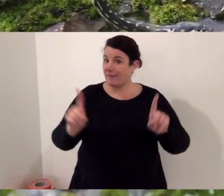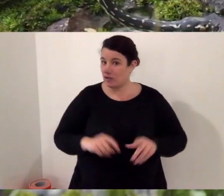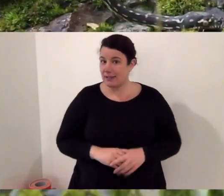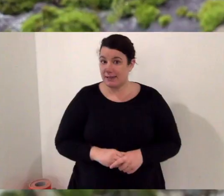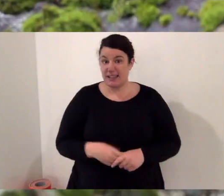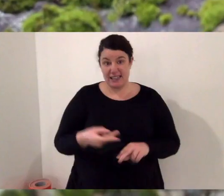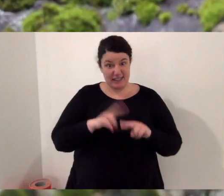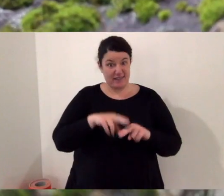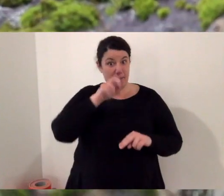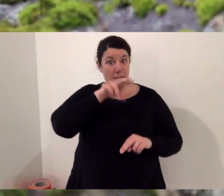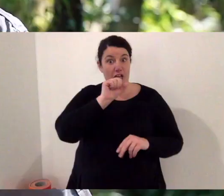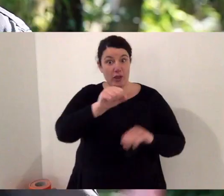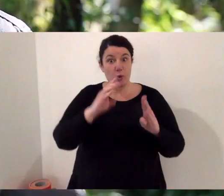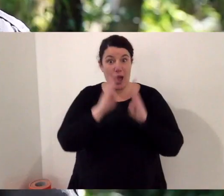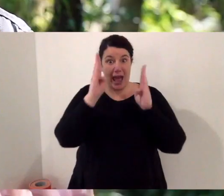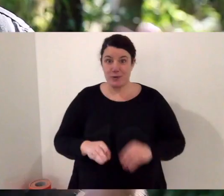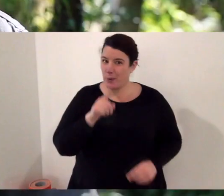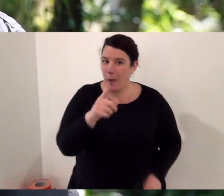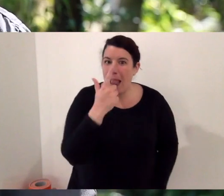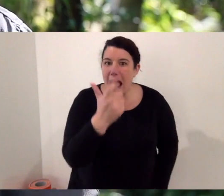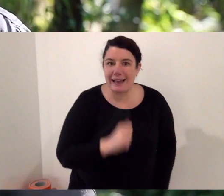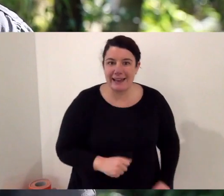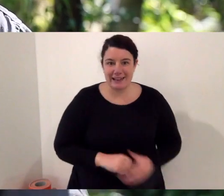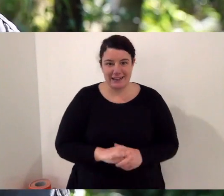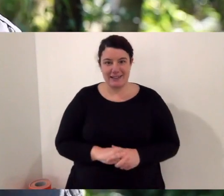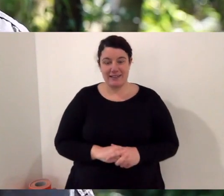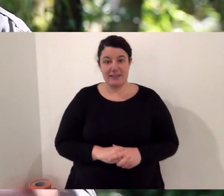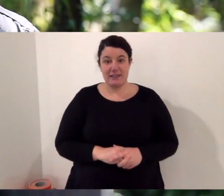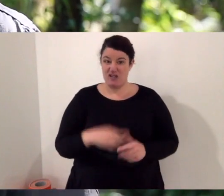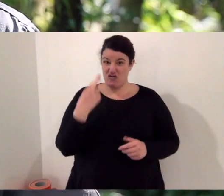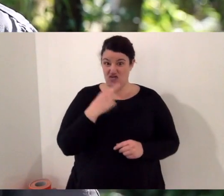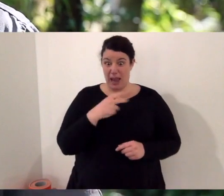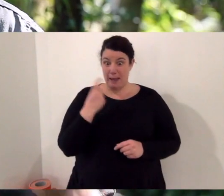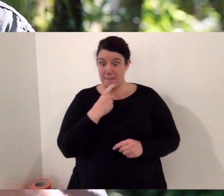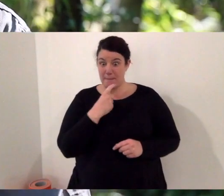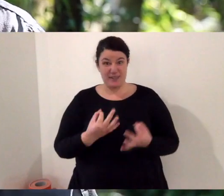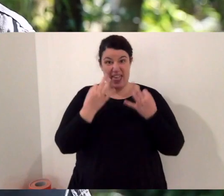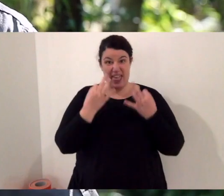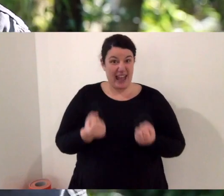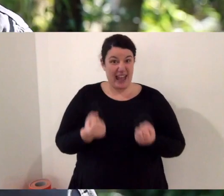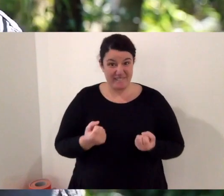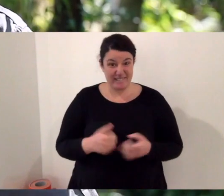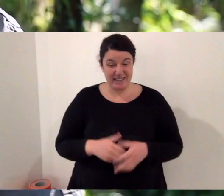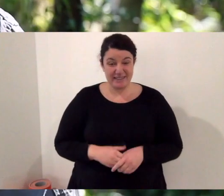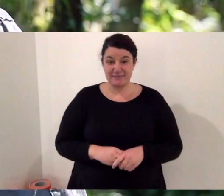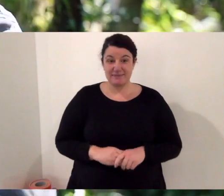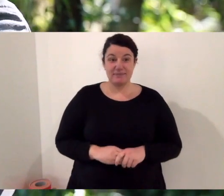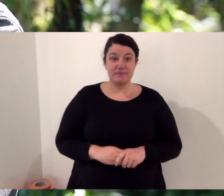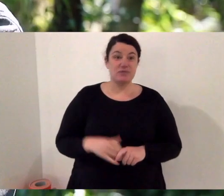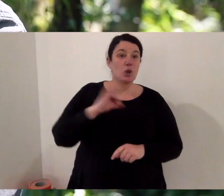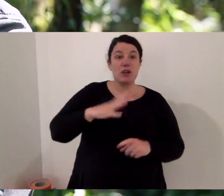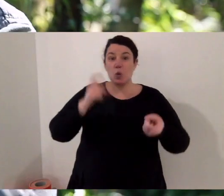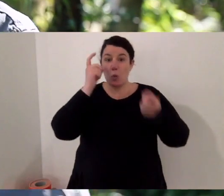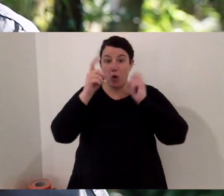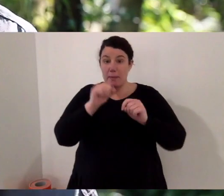But it's tricky, so don't guess. For pythons at your house, I say you're very lucky. And you've probably got less rats and mice than your